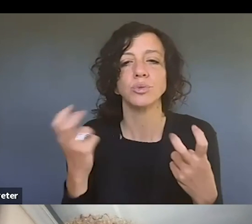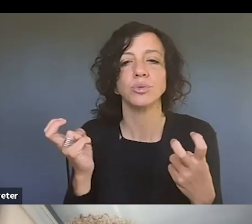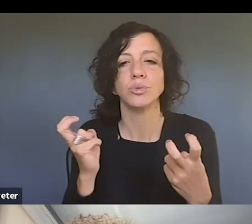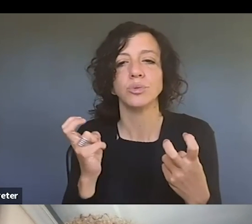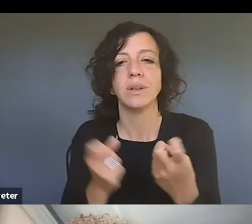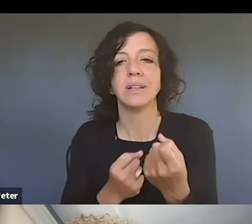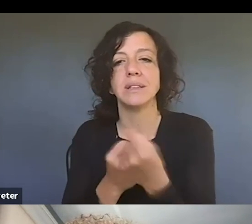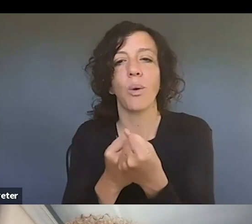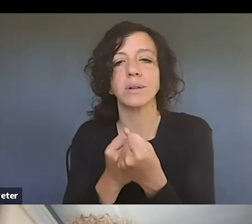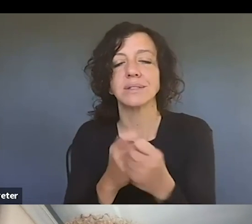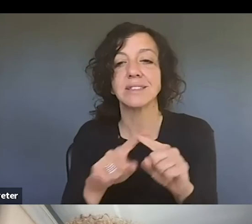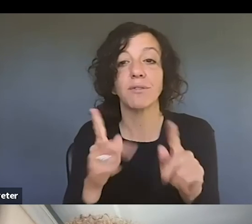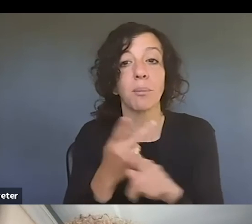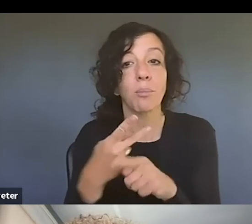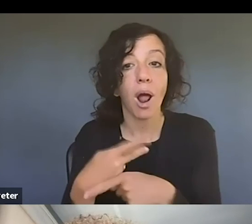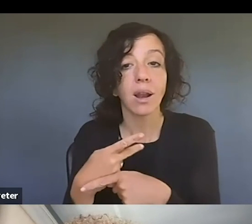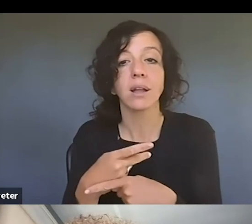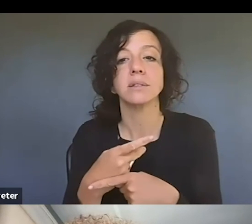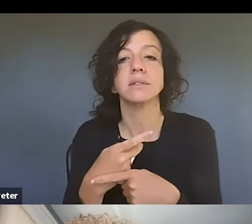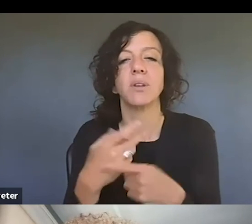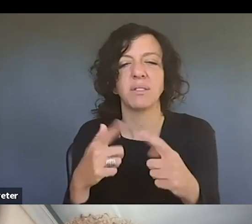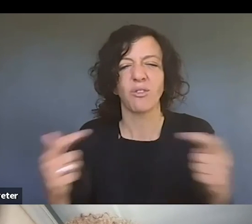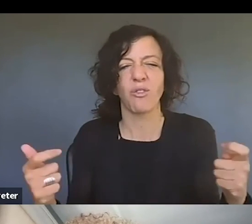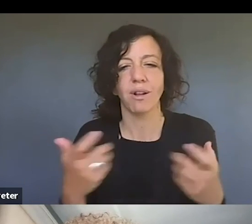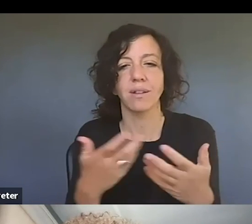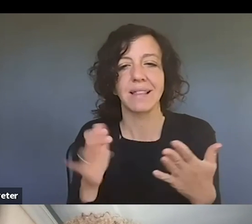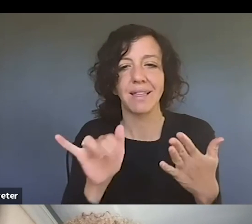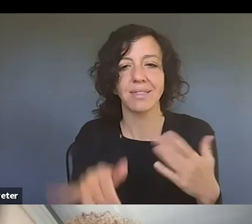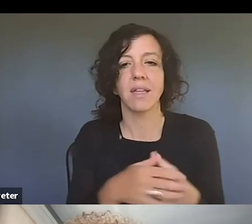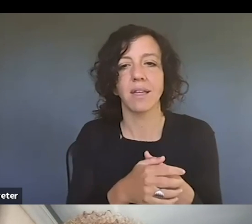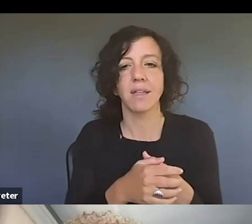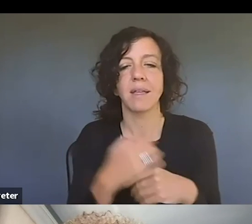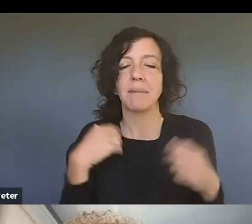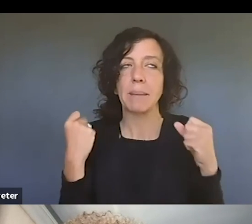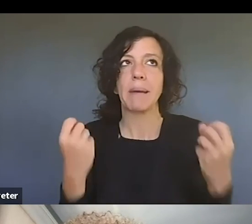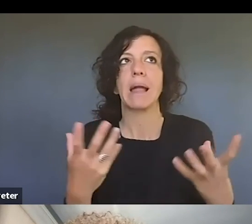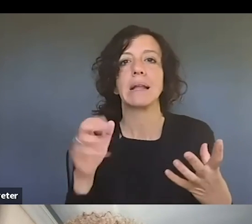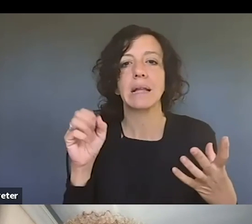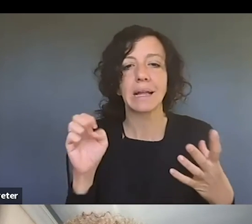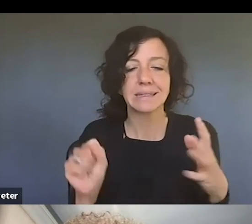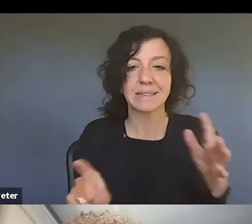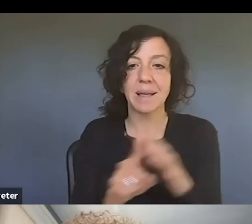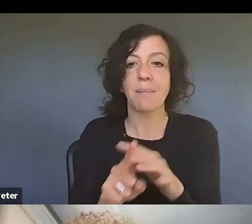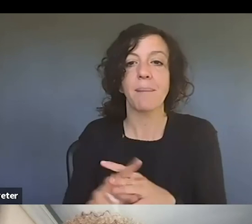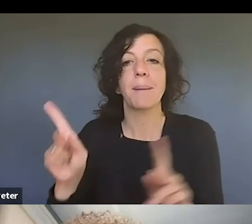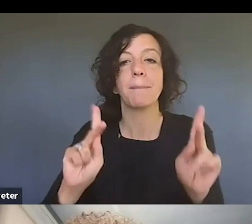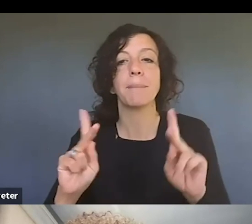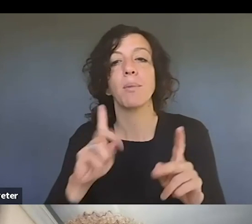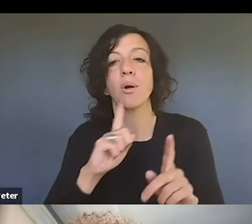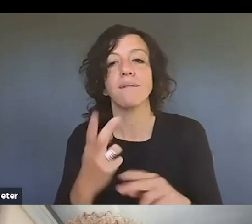endorse products or or so forth there have been lines and lines of cases where people have used